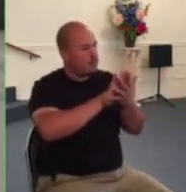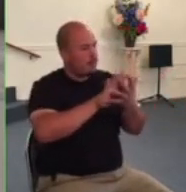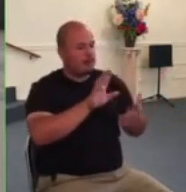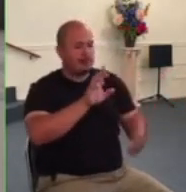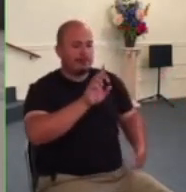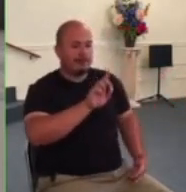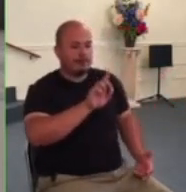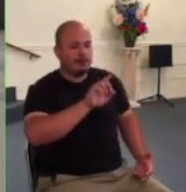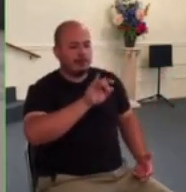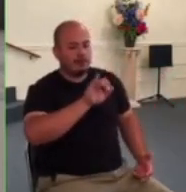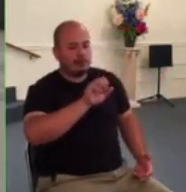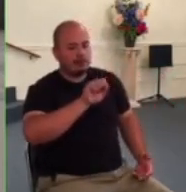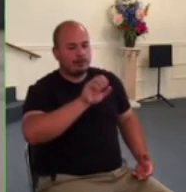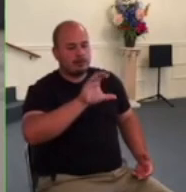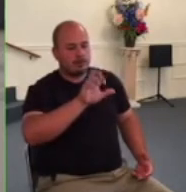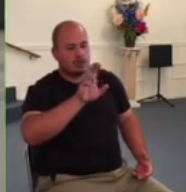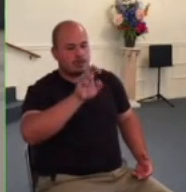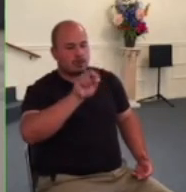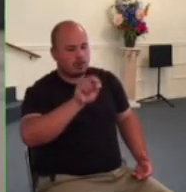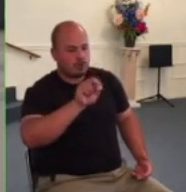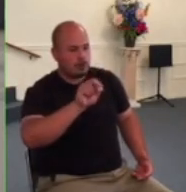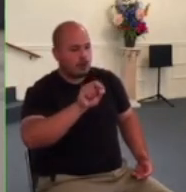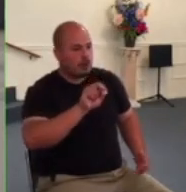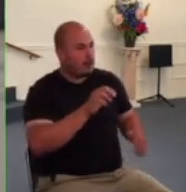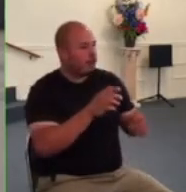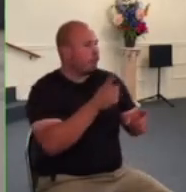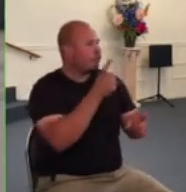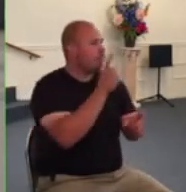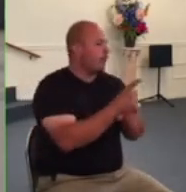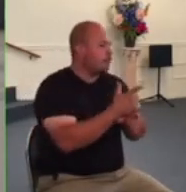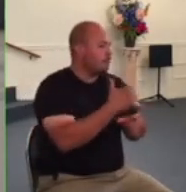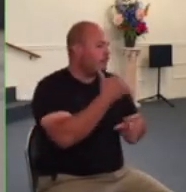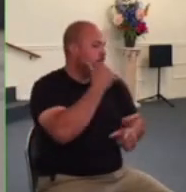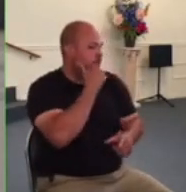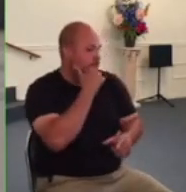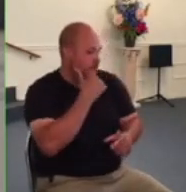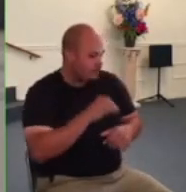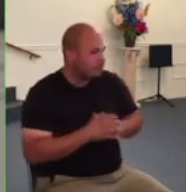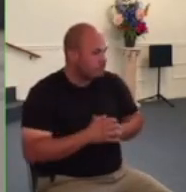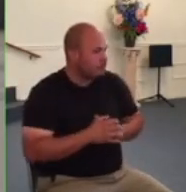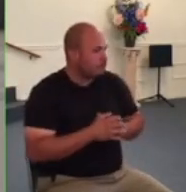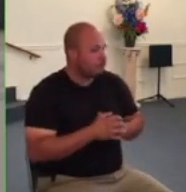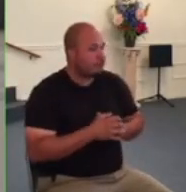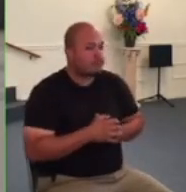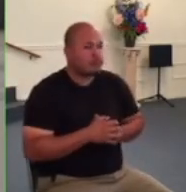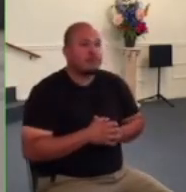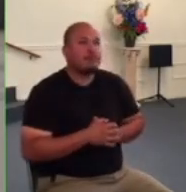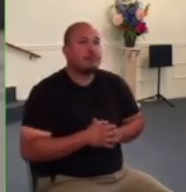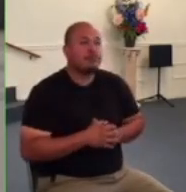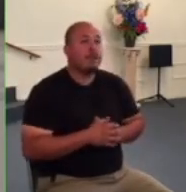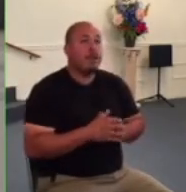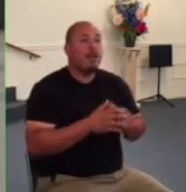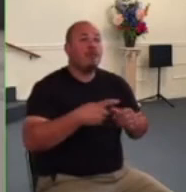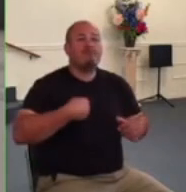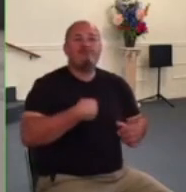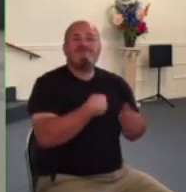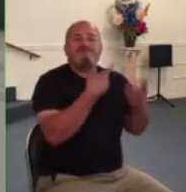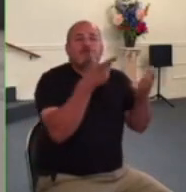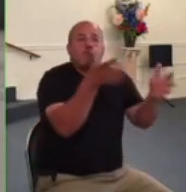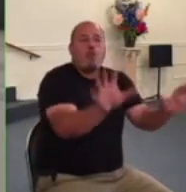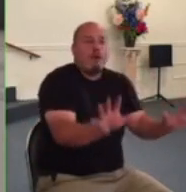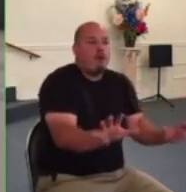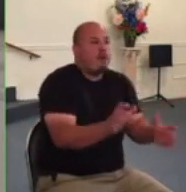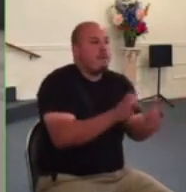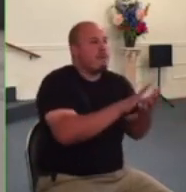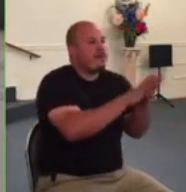every situation please dear god don't ever let our obedience to government authorities become an idol in our lives that we would